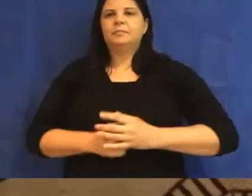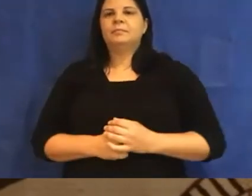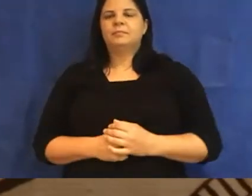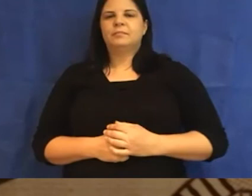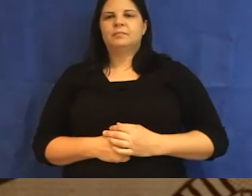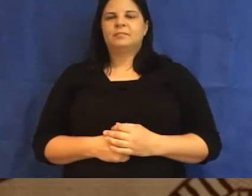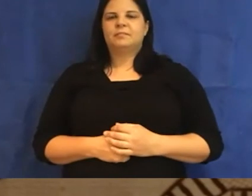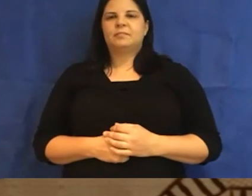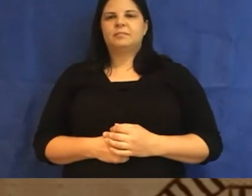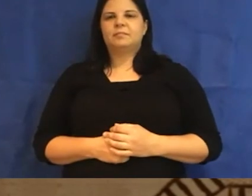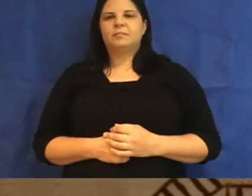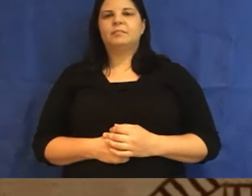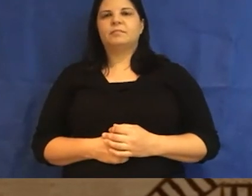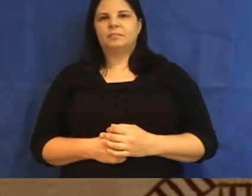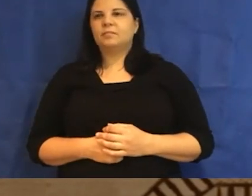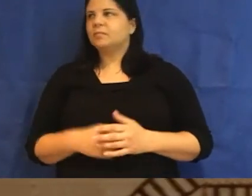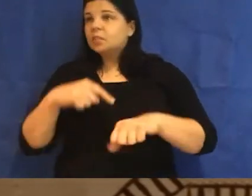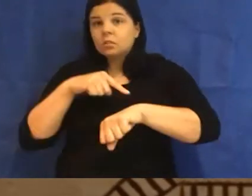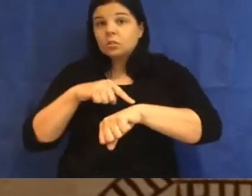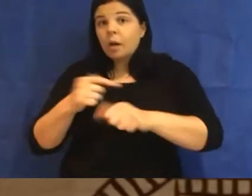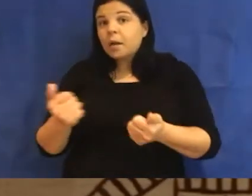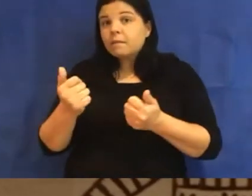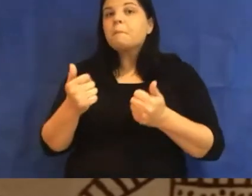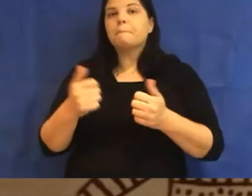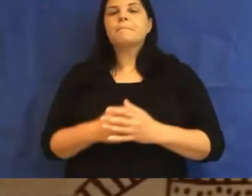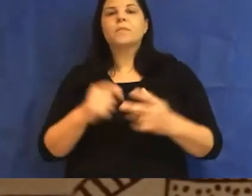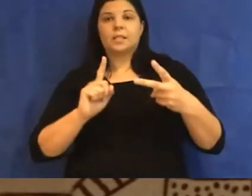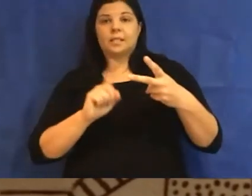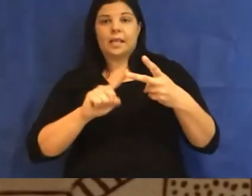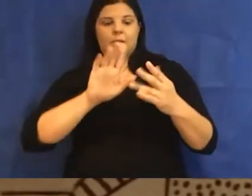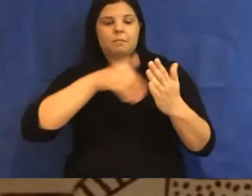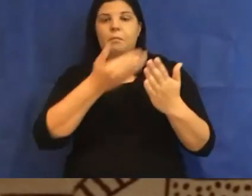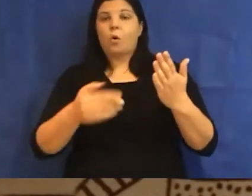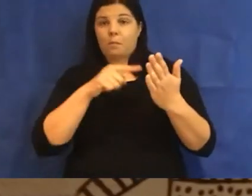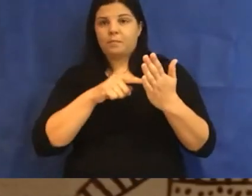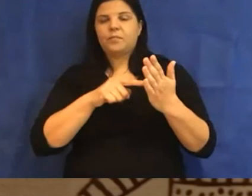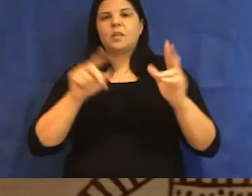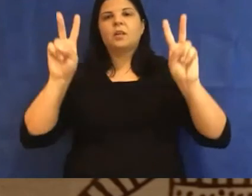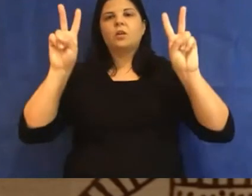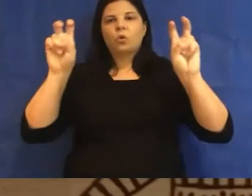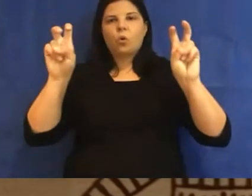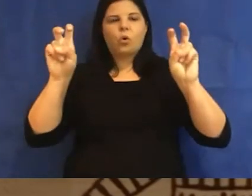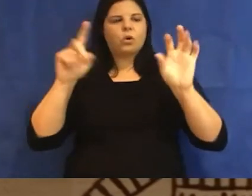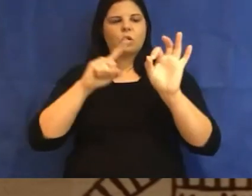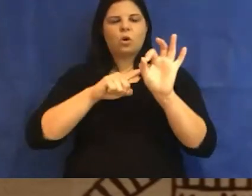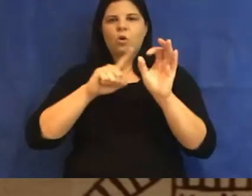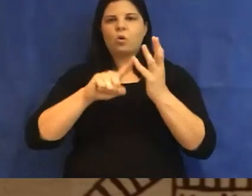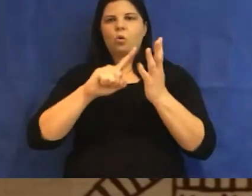And how am I going for time? And the second one is just called Quarantine Gardening, which is